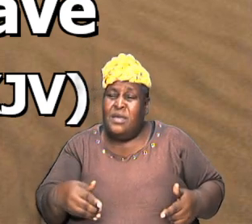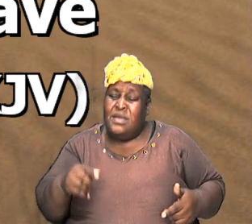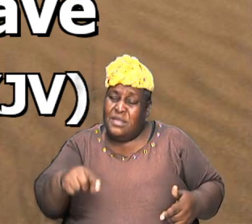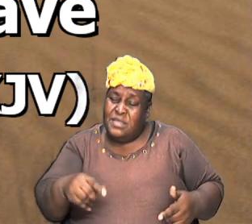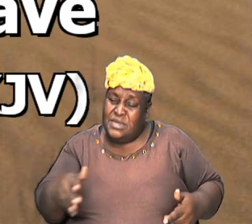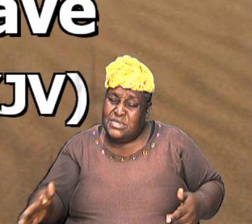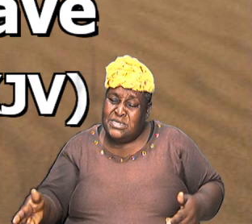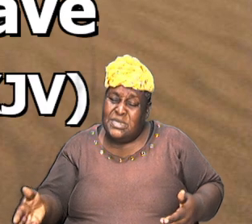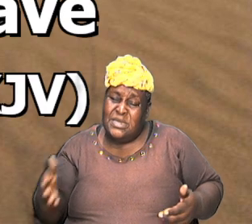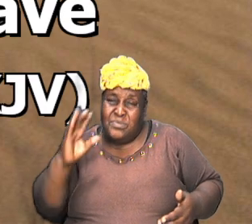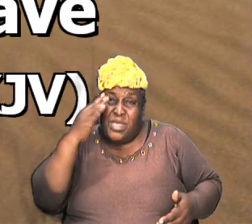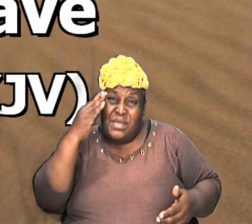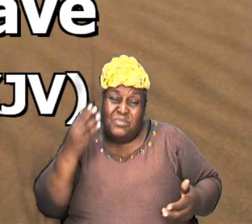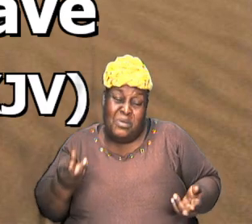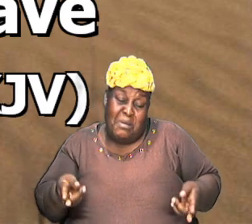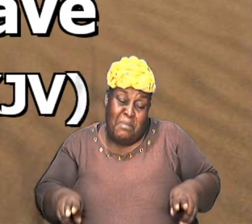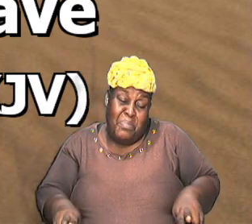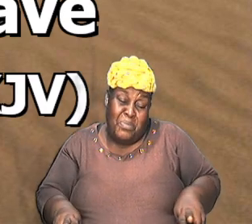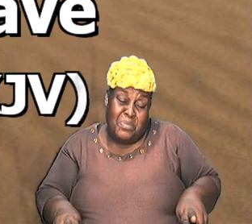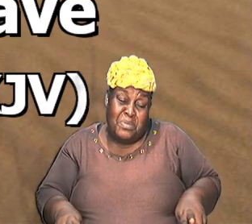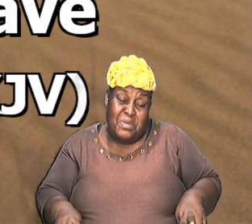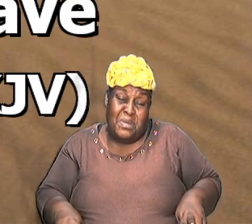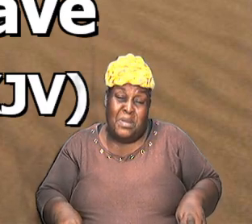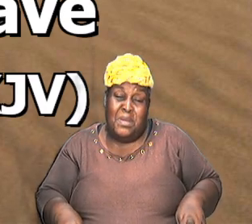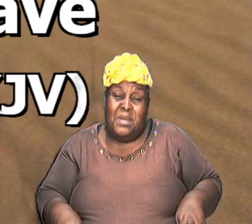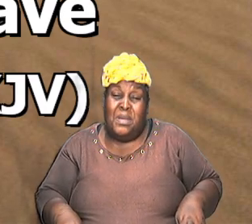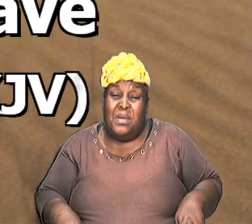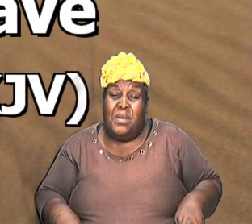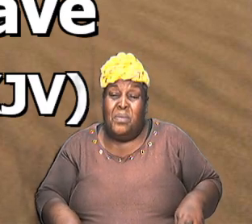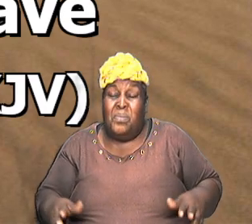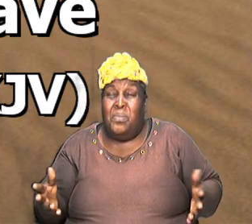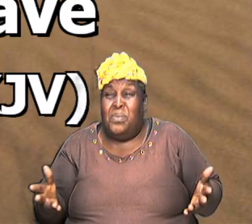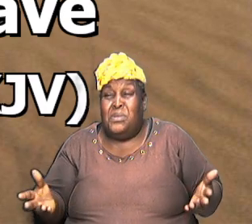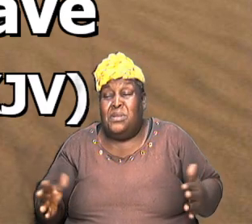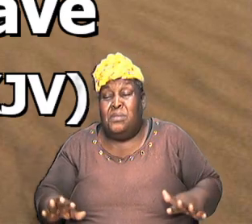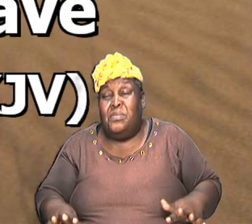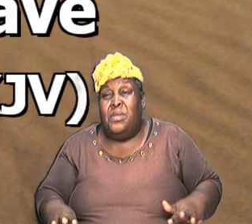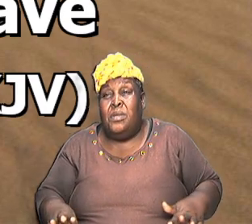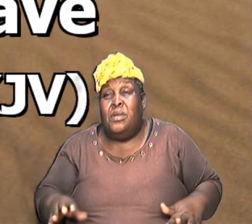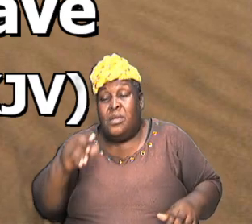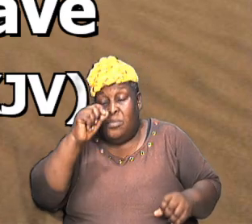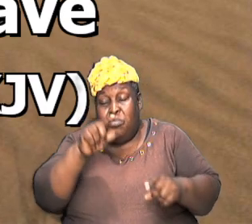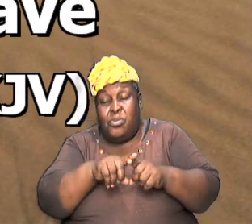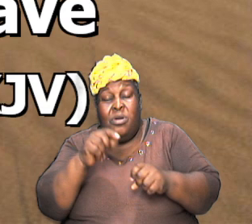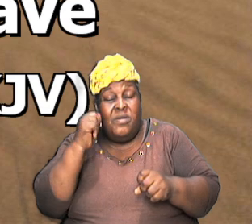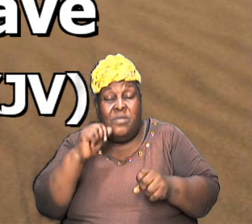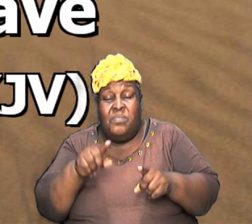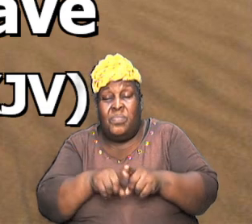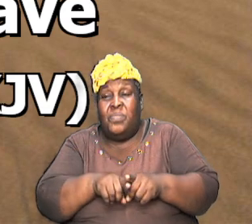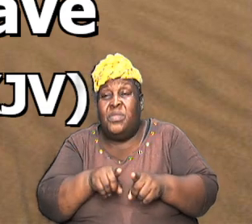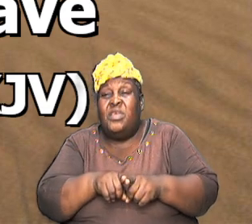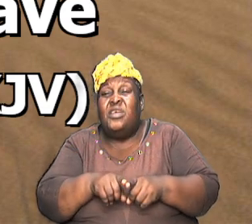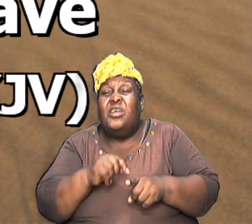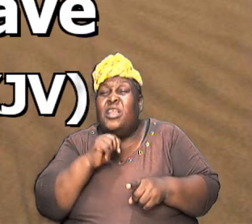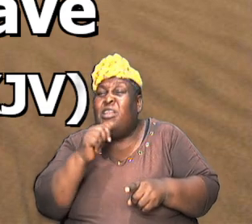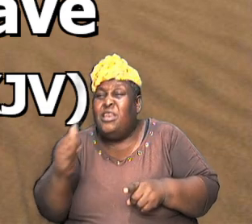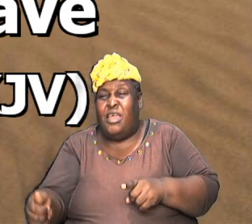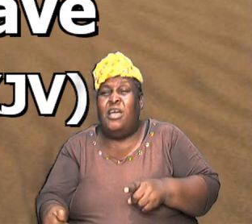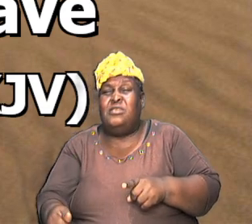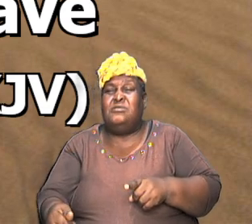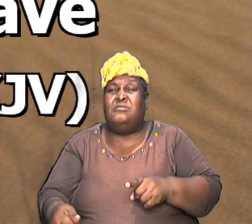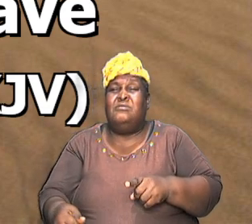I don't know how it happened but it just turned up what a coincidence brothers and sisters it is not a coincidence